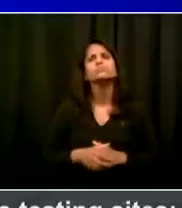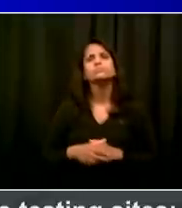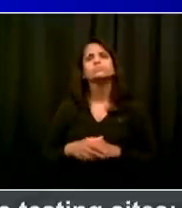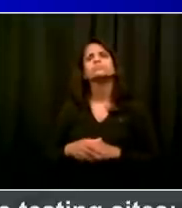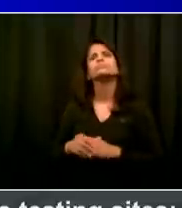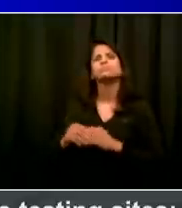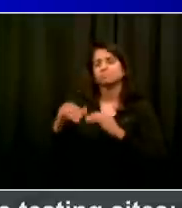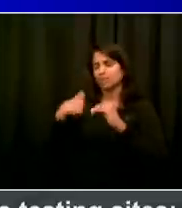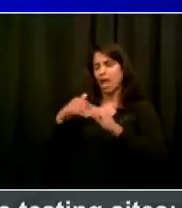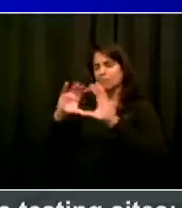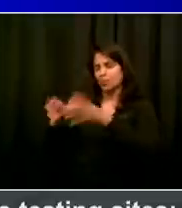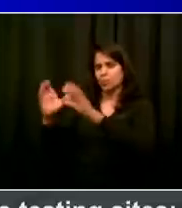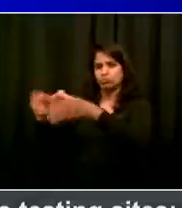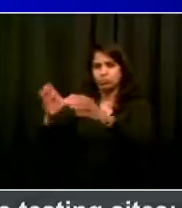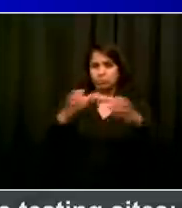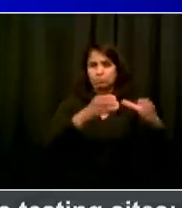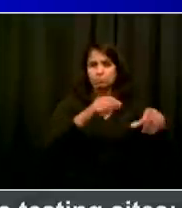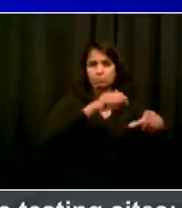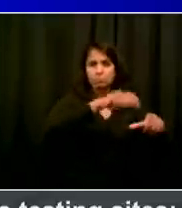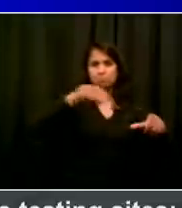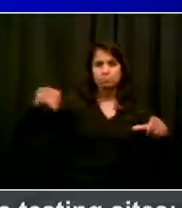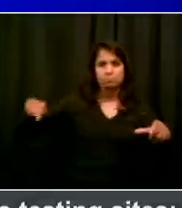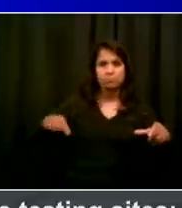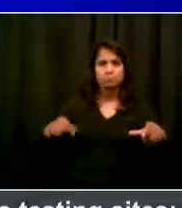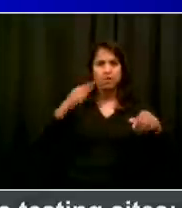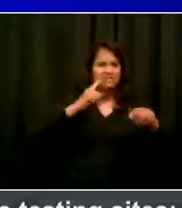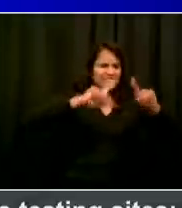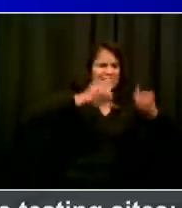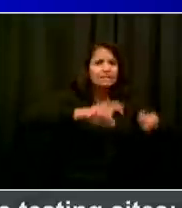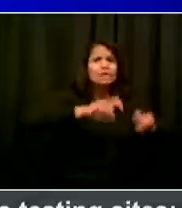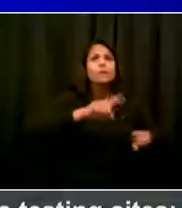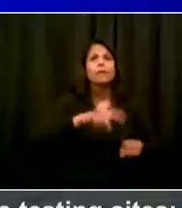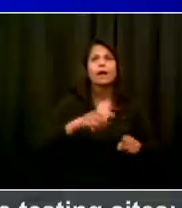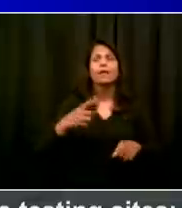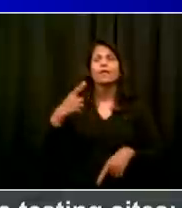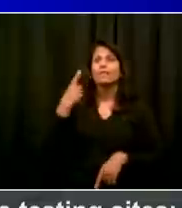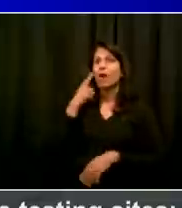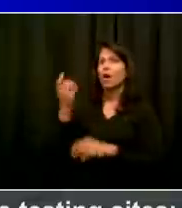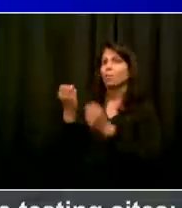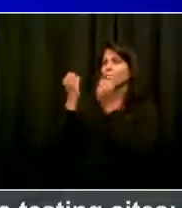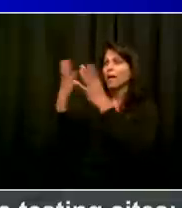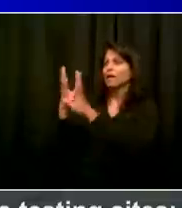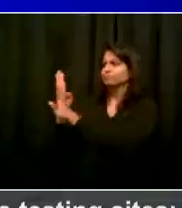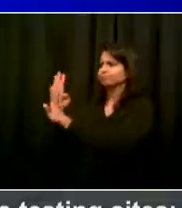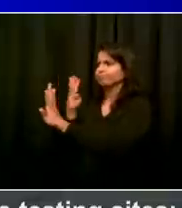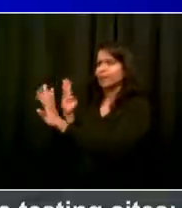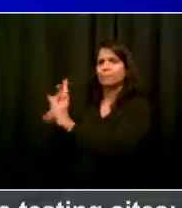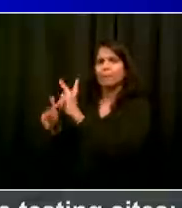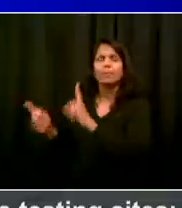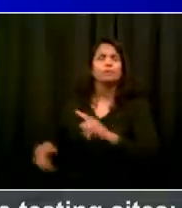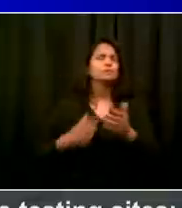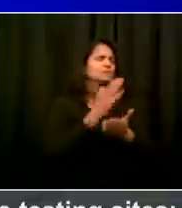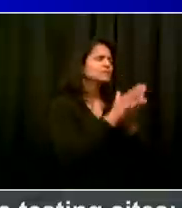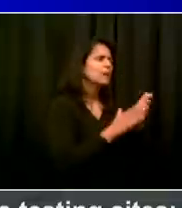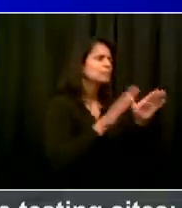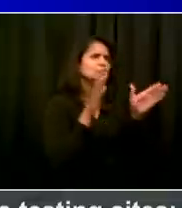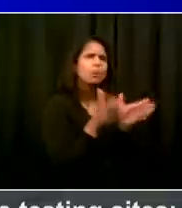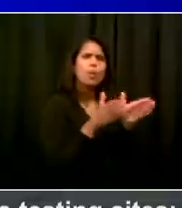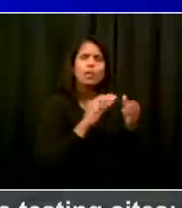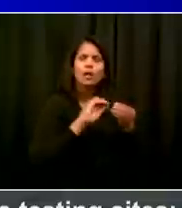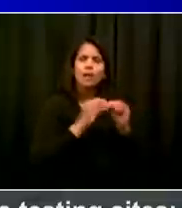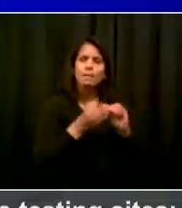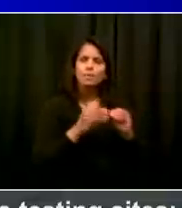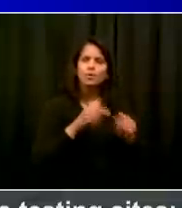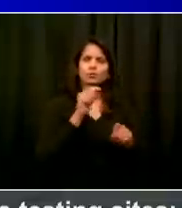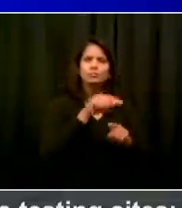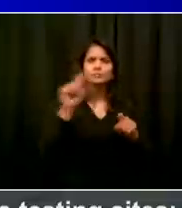finally, we are distributing rapid testing machines to trusted providers in the affected neighborhoods. Sir, as you